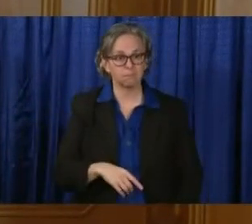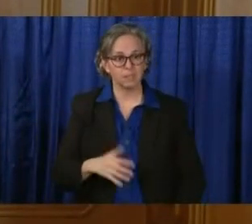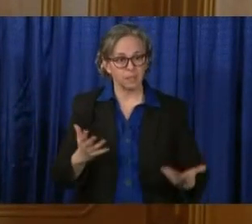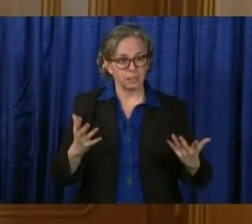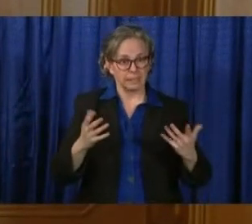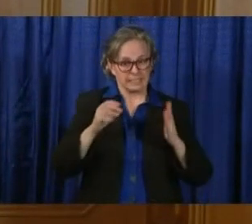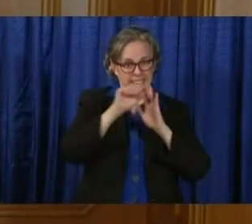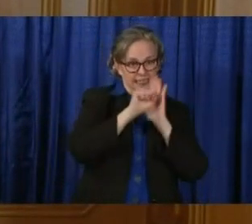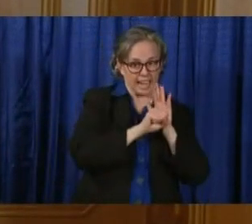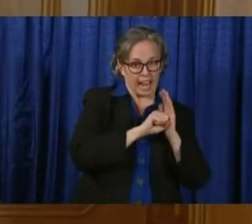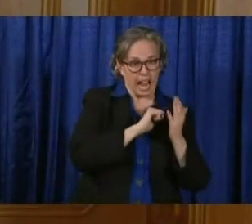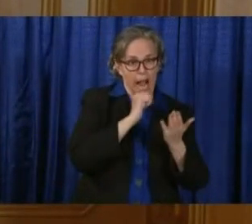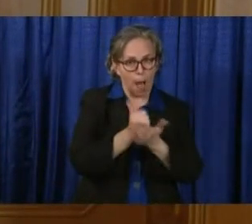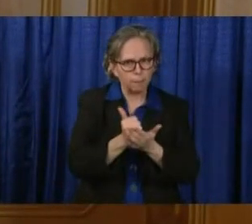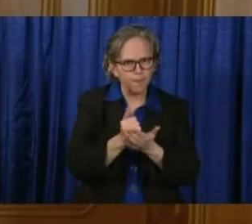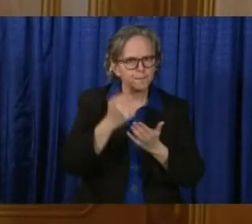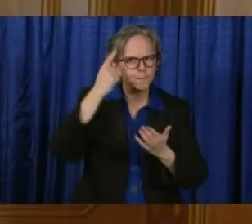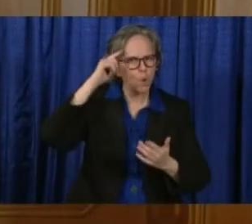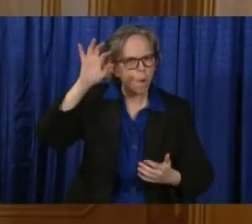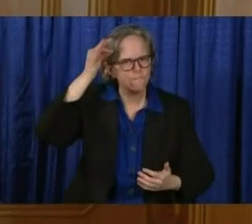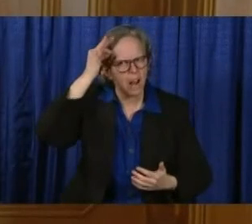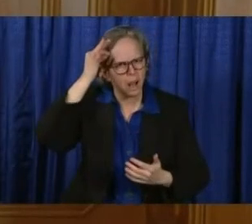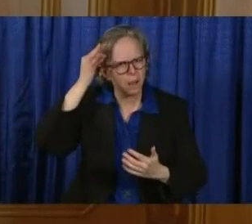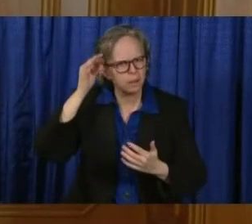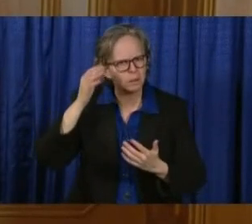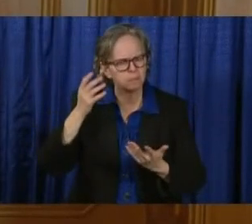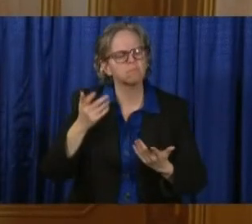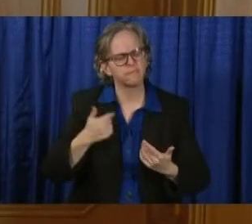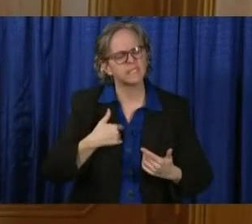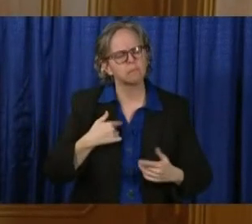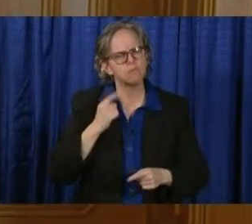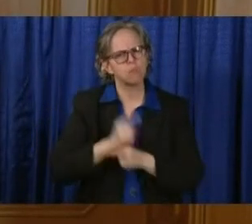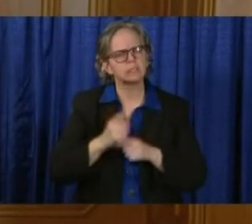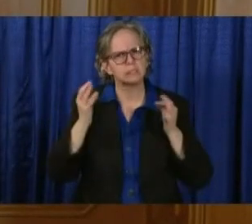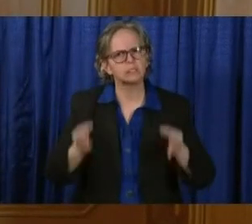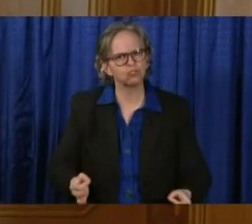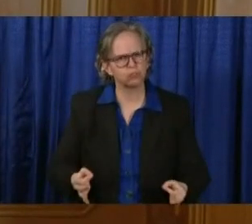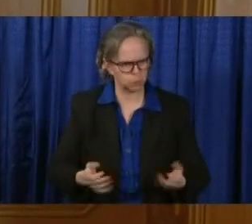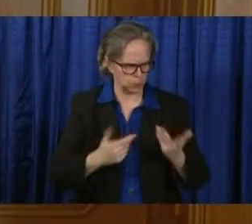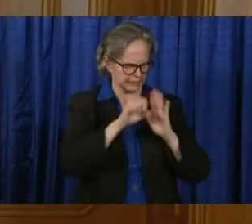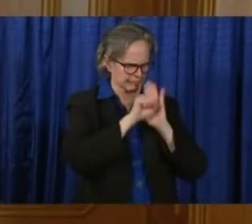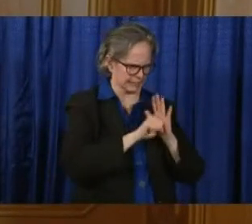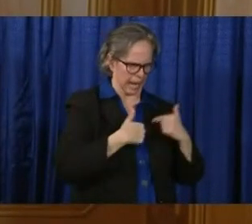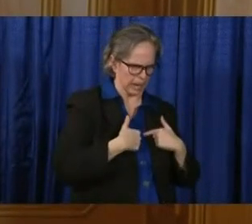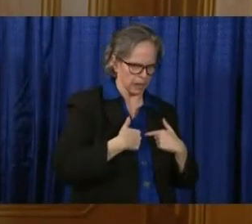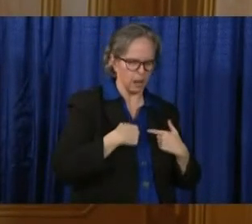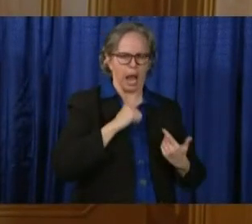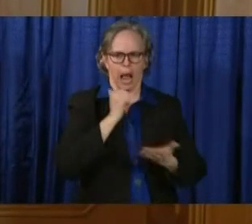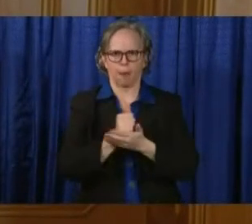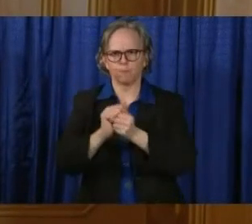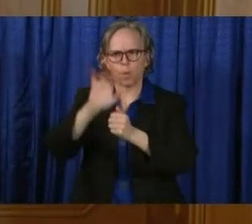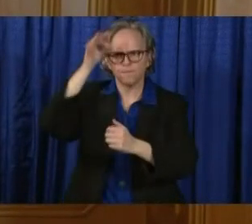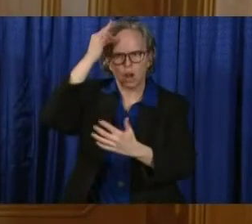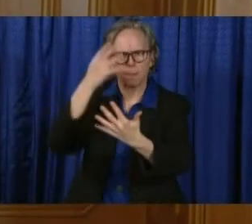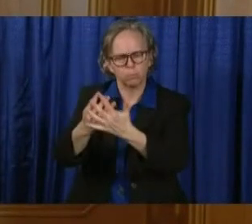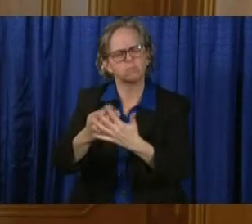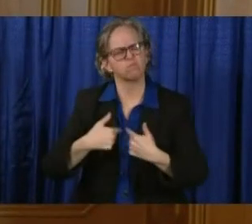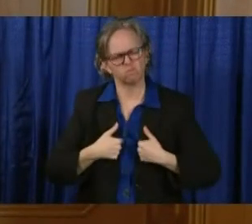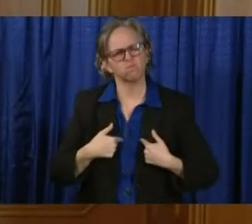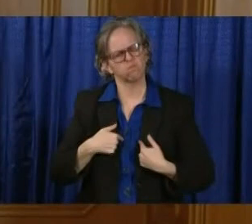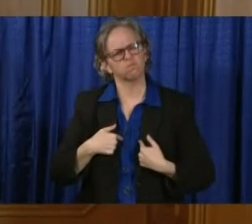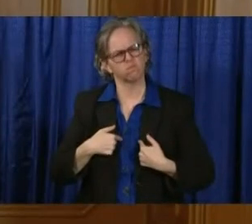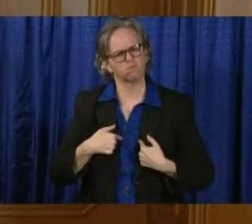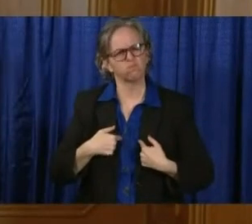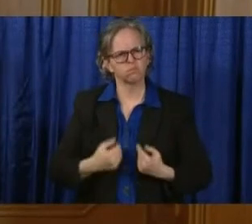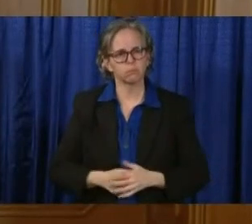to do. In the meantime, however, I do feel that the U.S. of Justice and the Federal